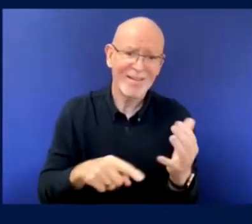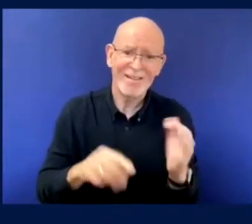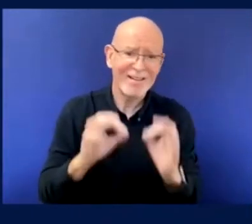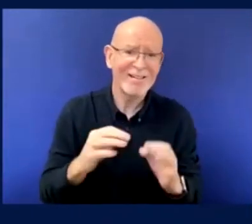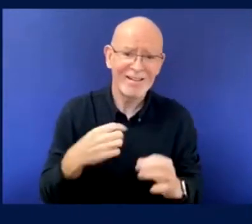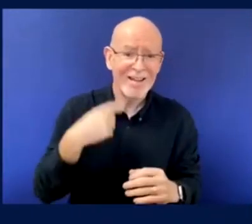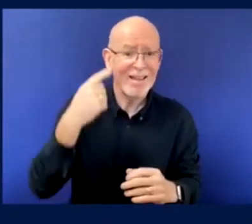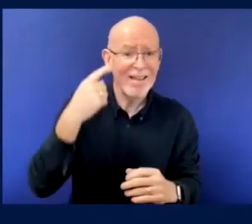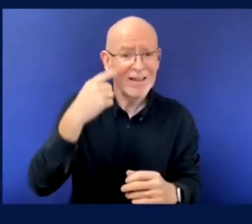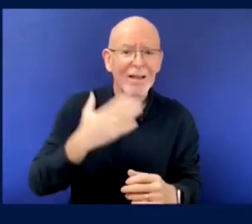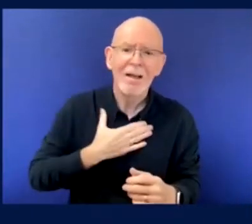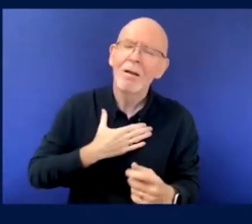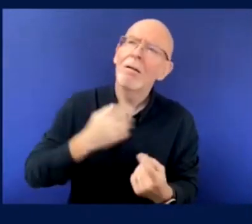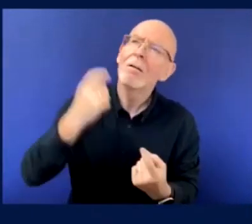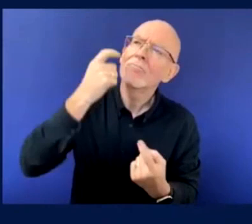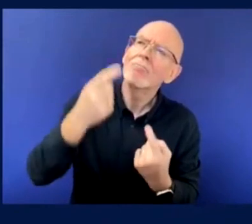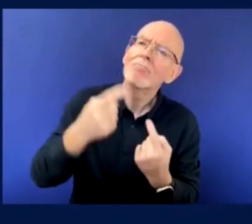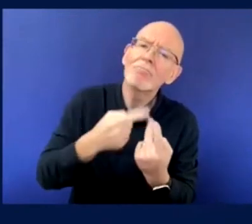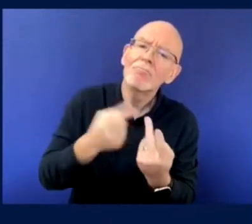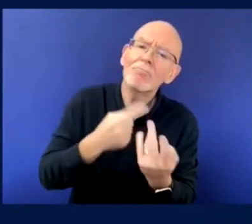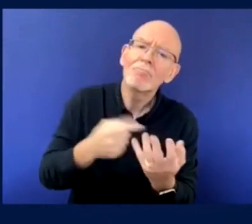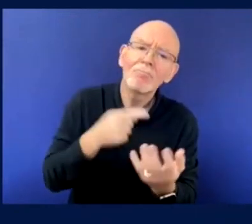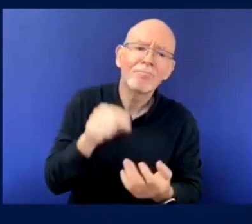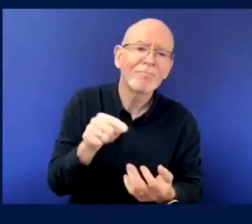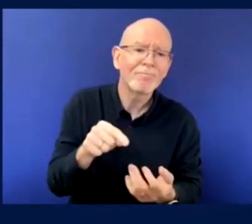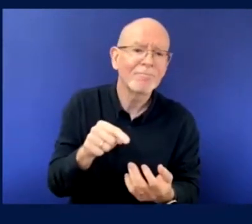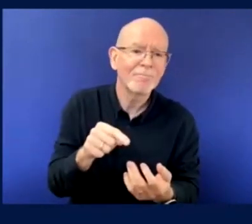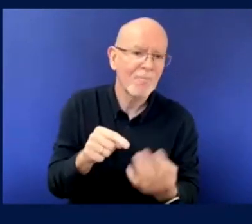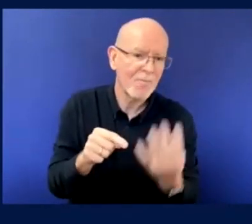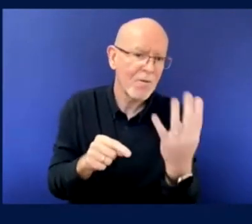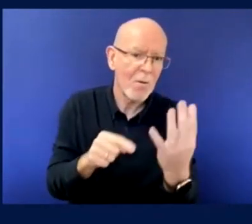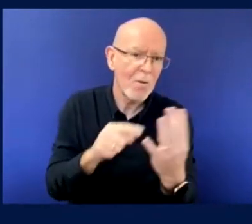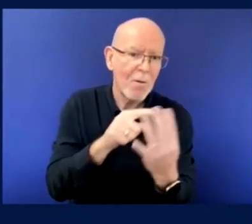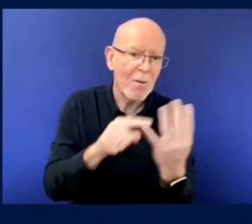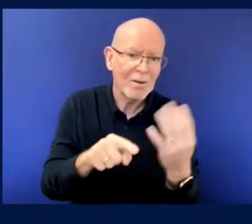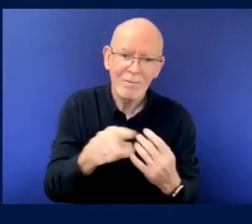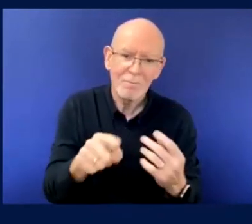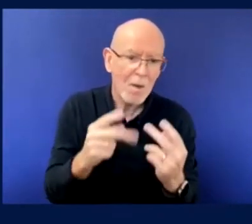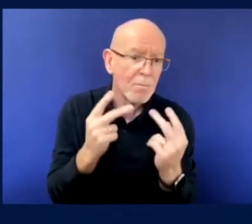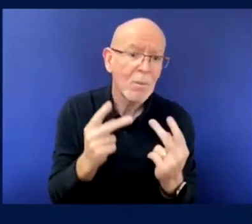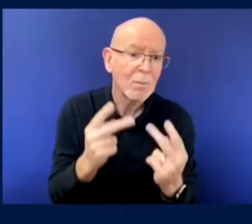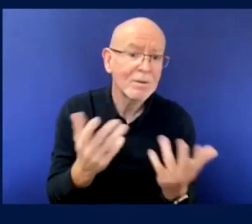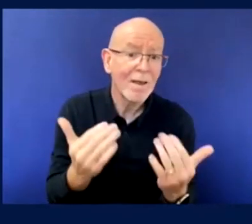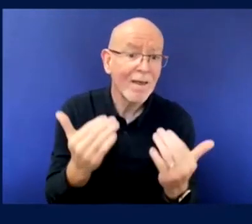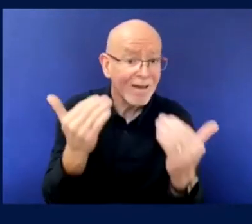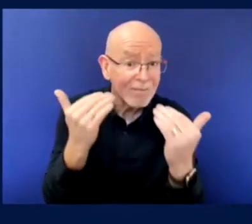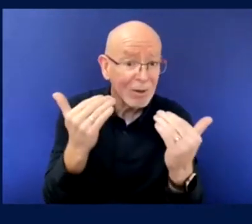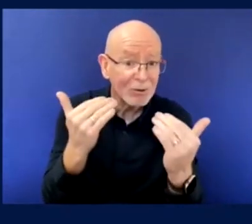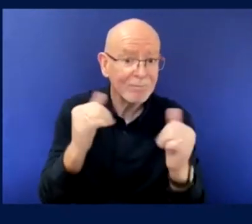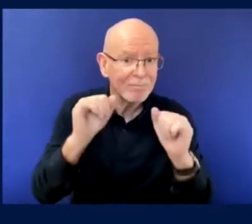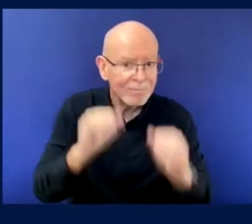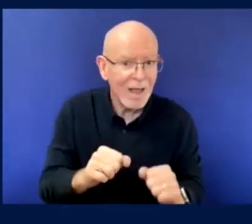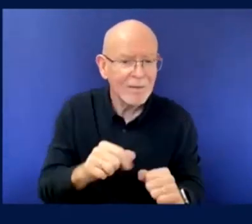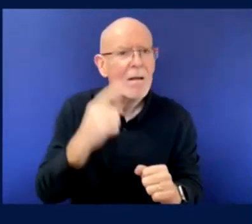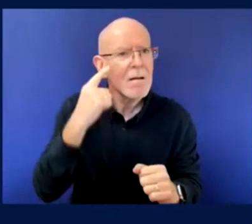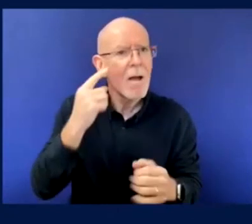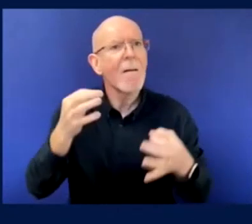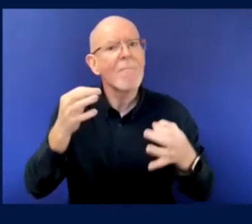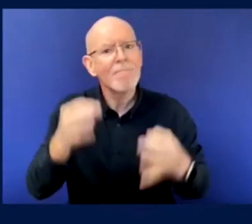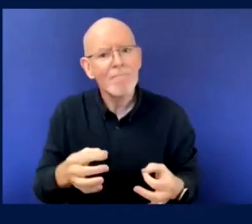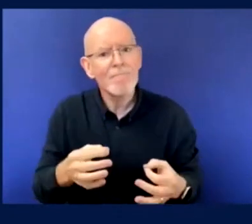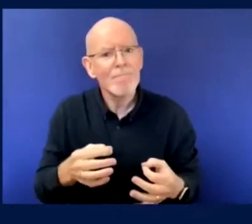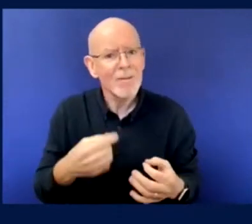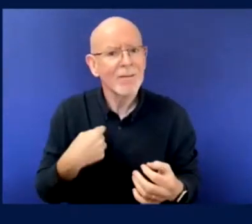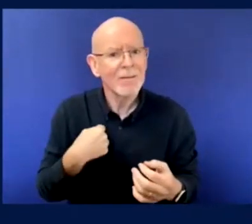very soon, I'm probably not going to go. Um, because I don't know if I'll get a ticket and I'll, I'll, I'll love to see the city that they're going to play in, but